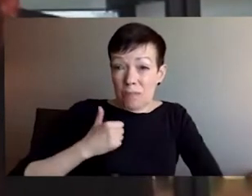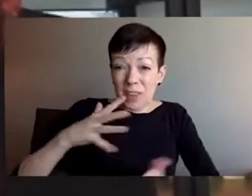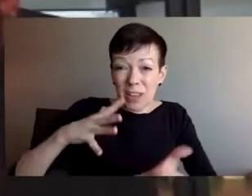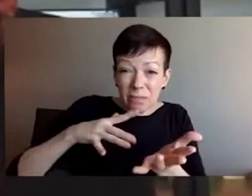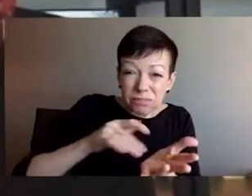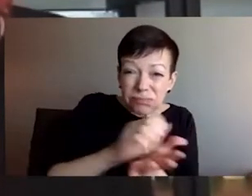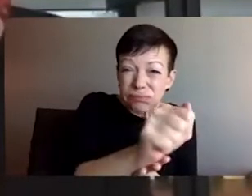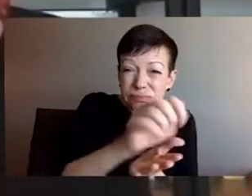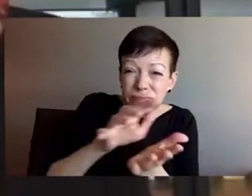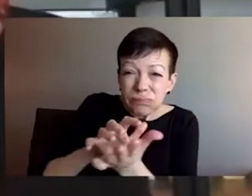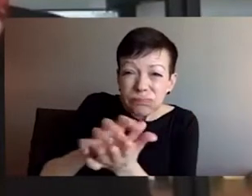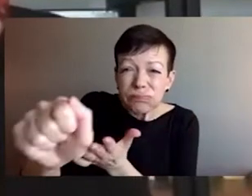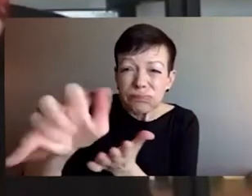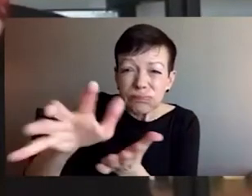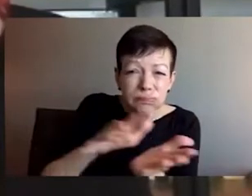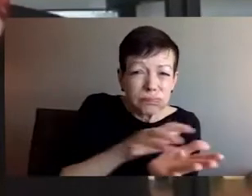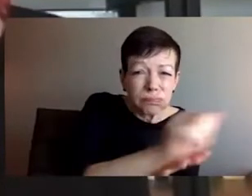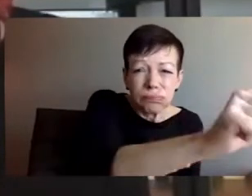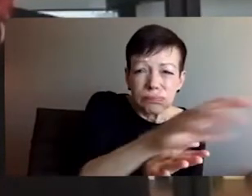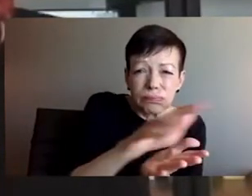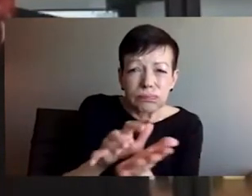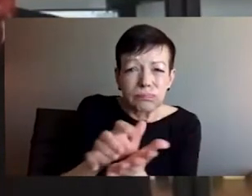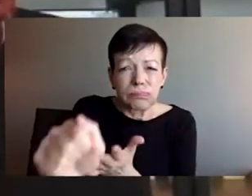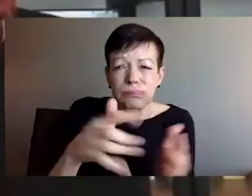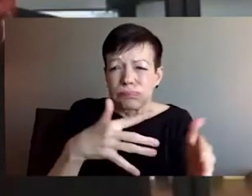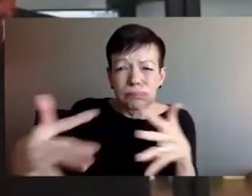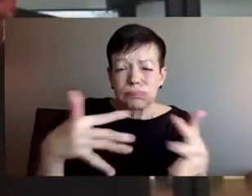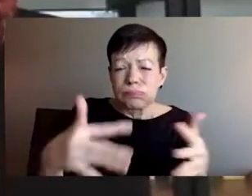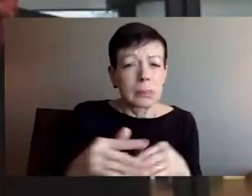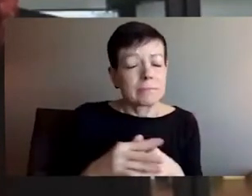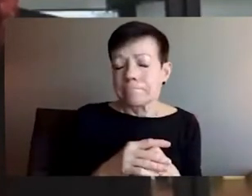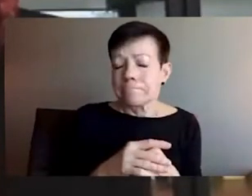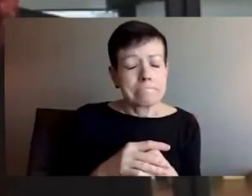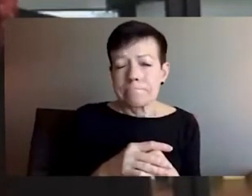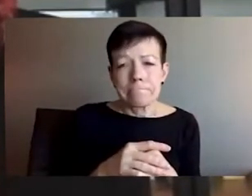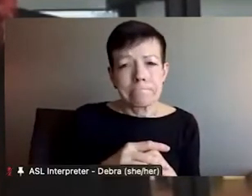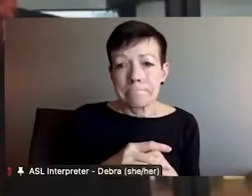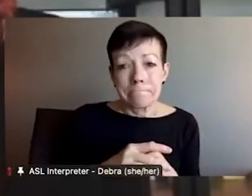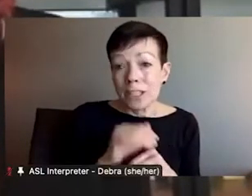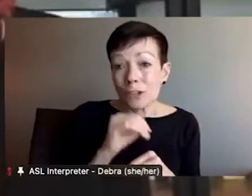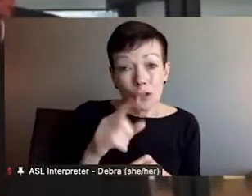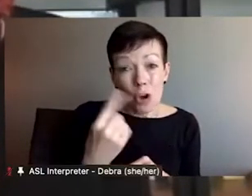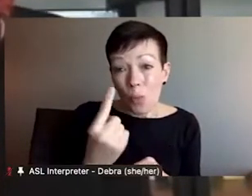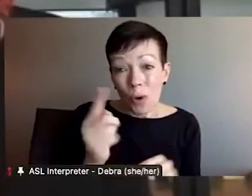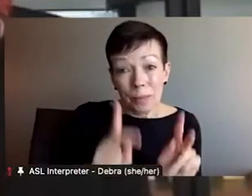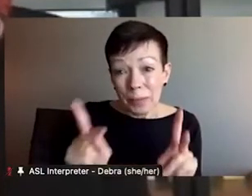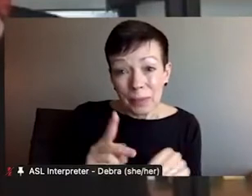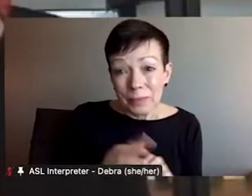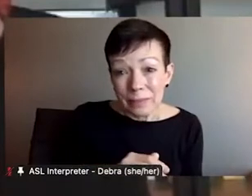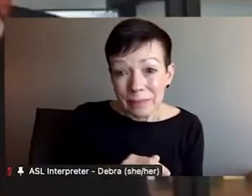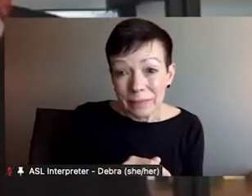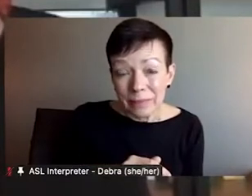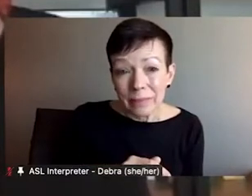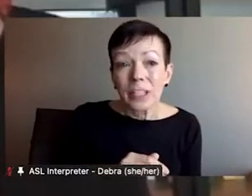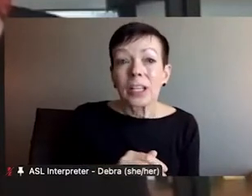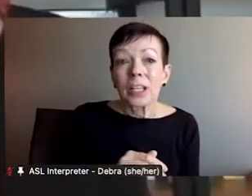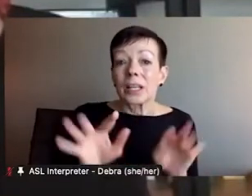uh, that perspective with, um, what the Russian, uh,